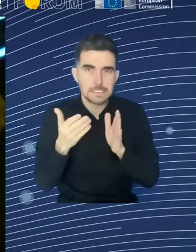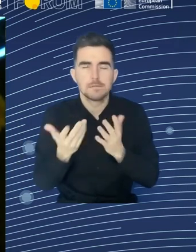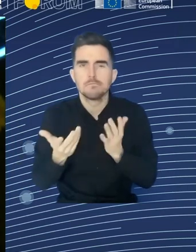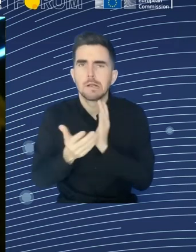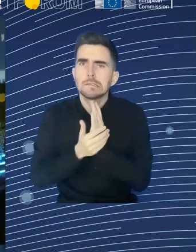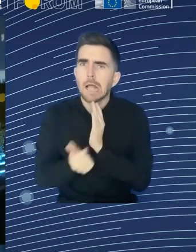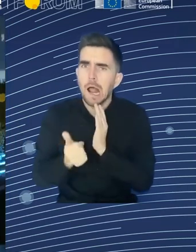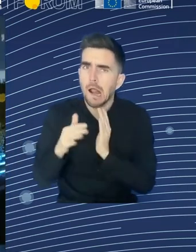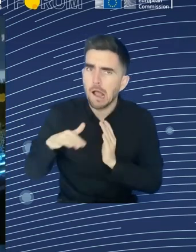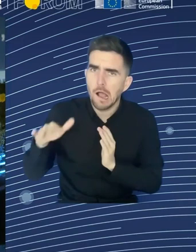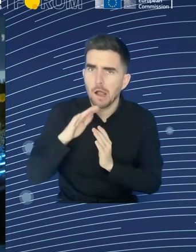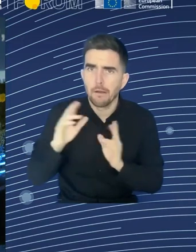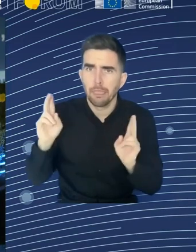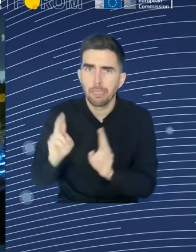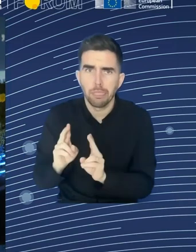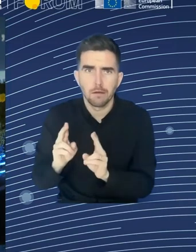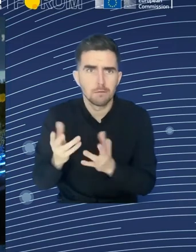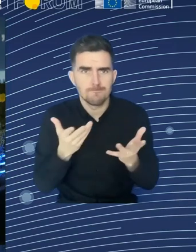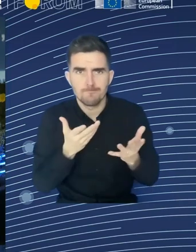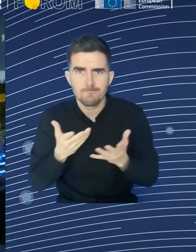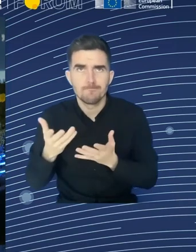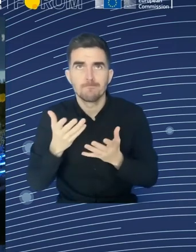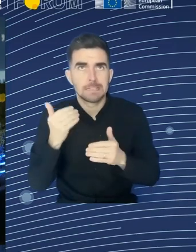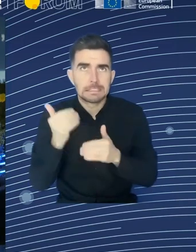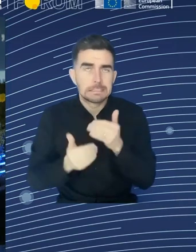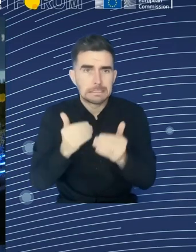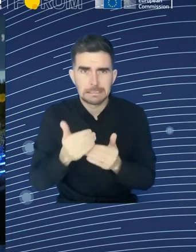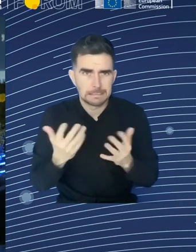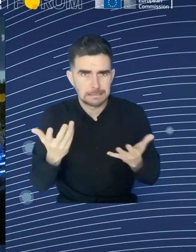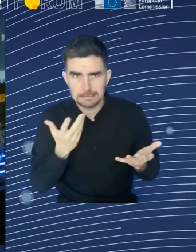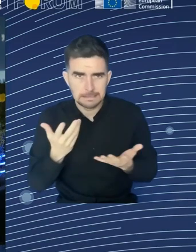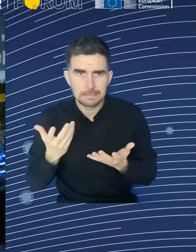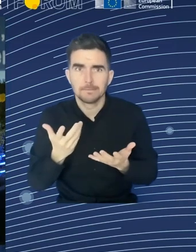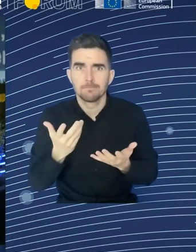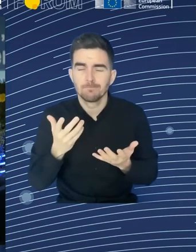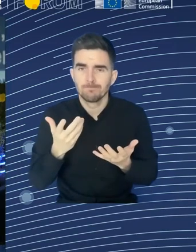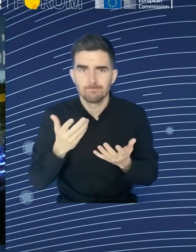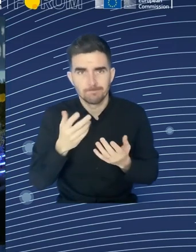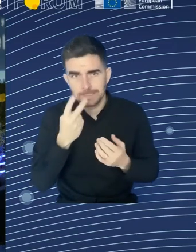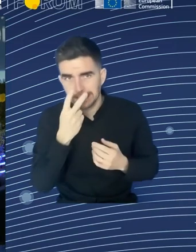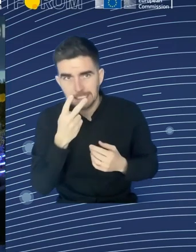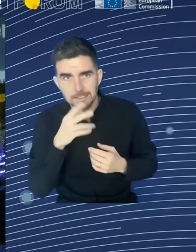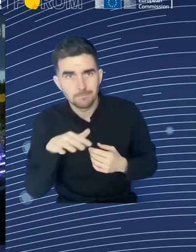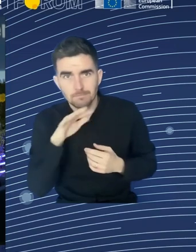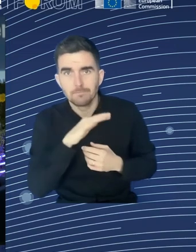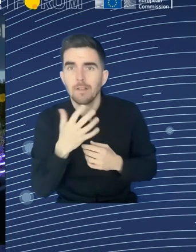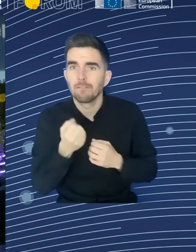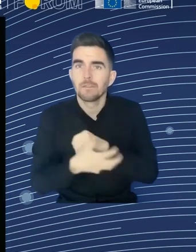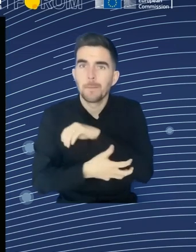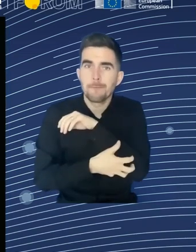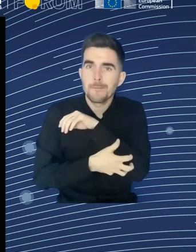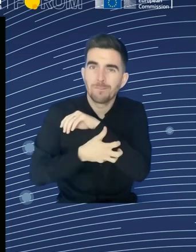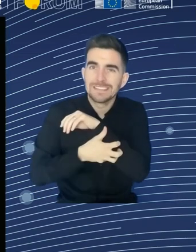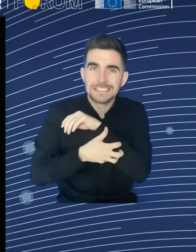Baker. I'm an EU policy journalist based here in Brussels. And what we're going to talk about is, as I said, those mega trends.